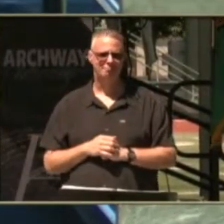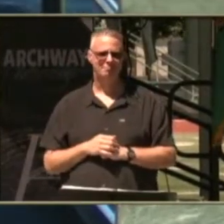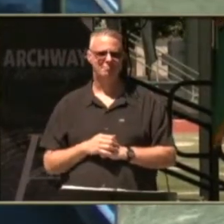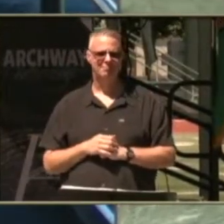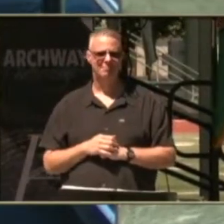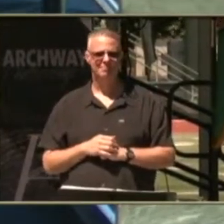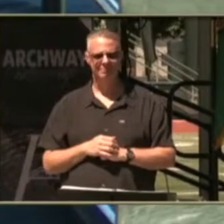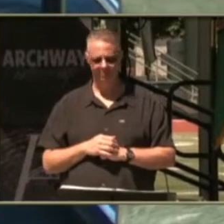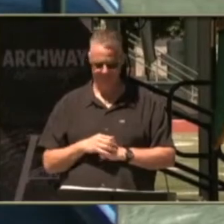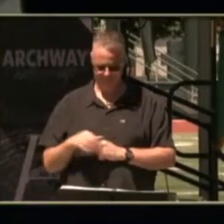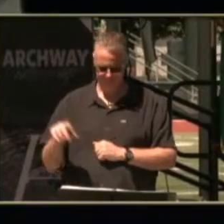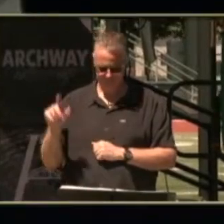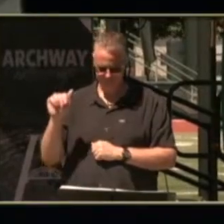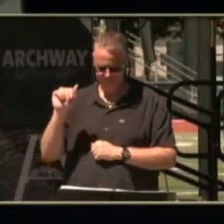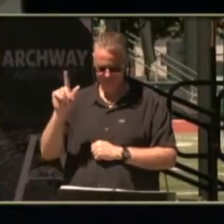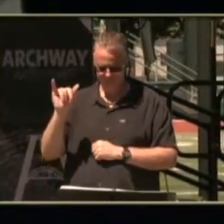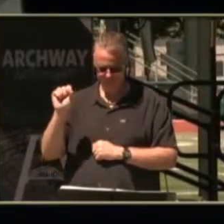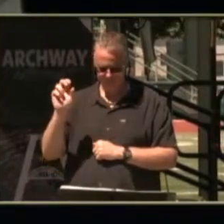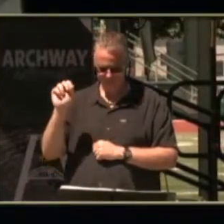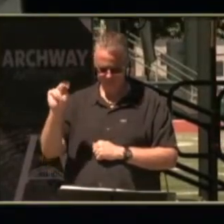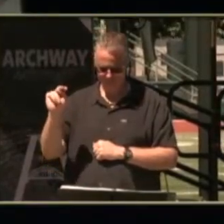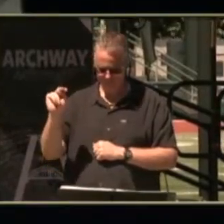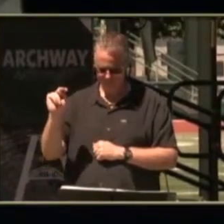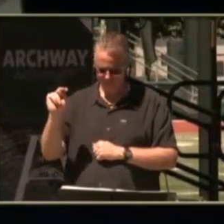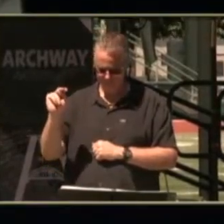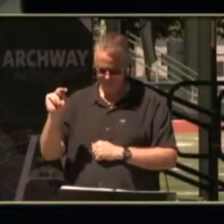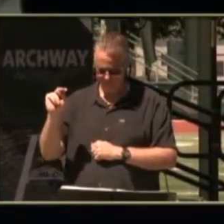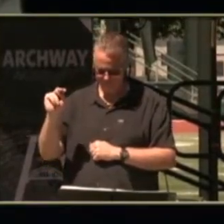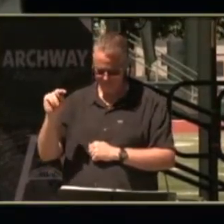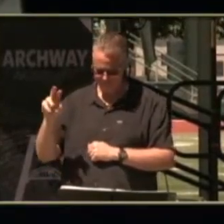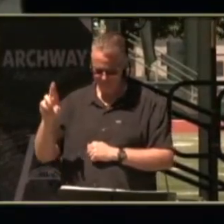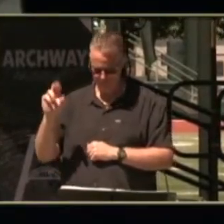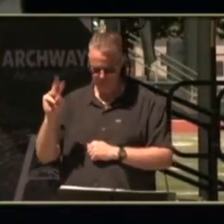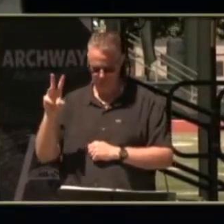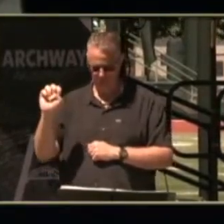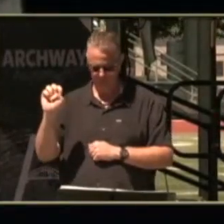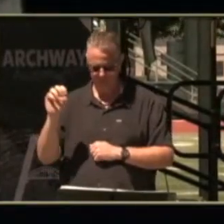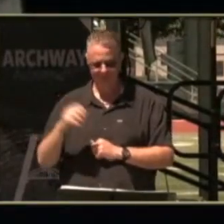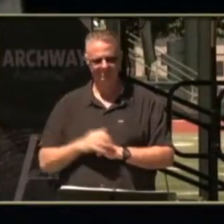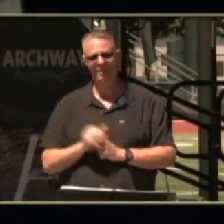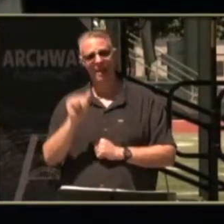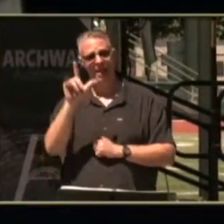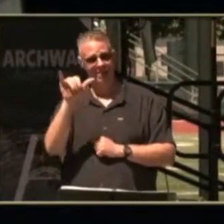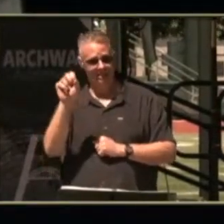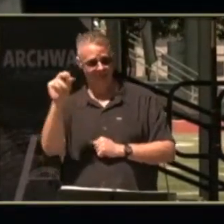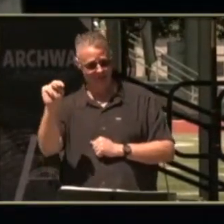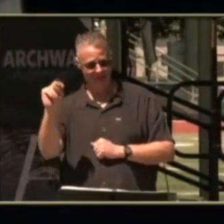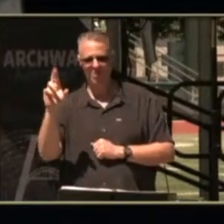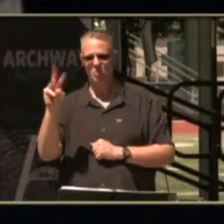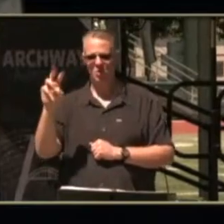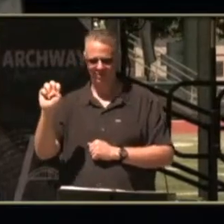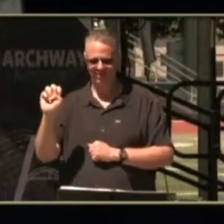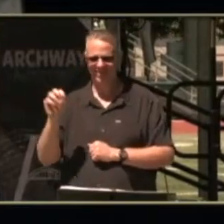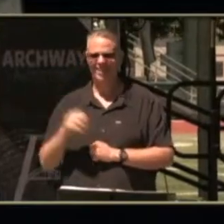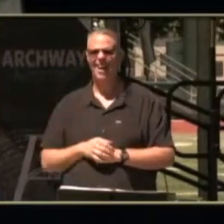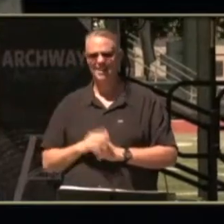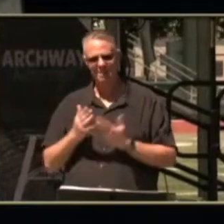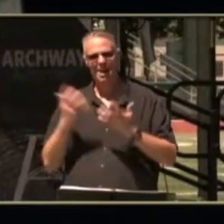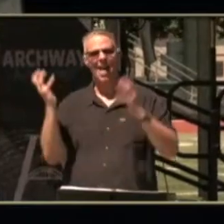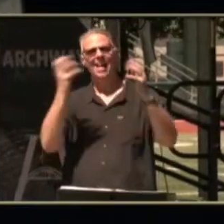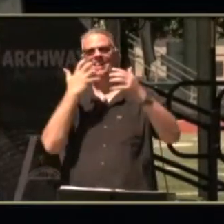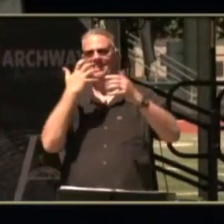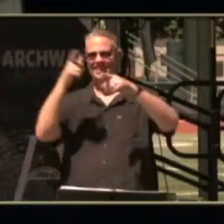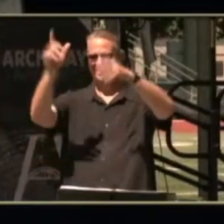my second one is allison roe uh allison has been there's her cheering